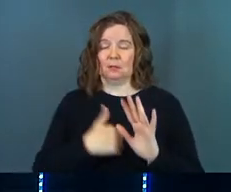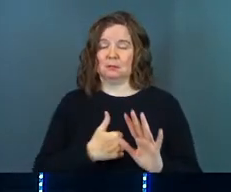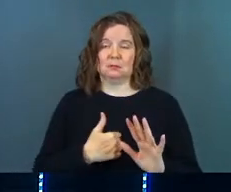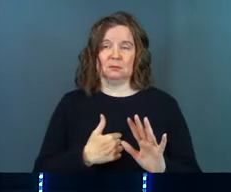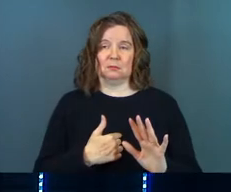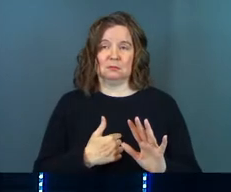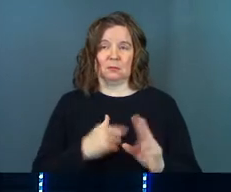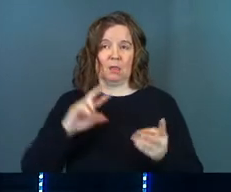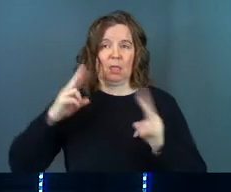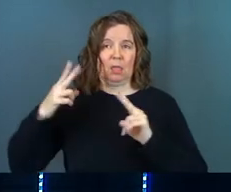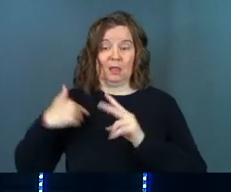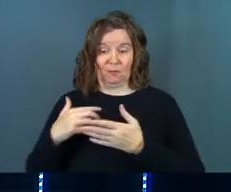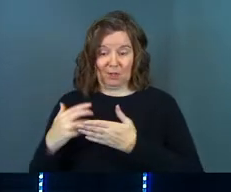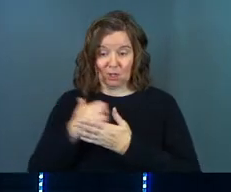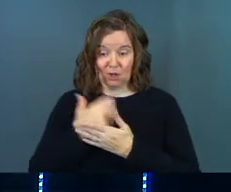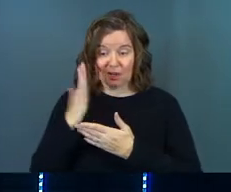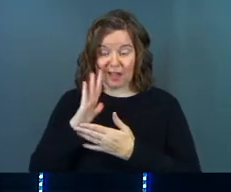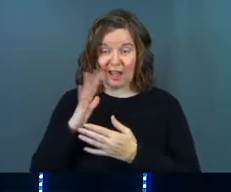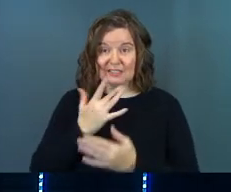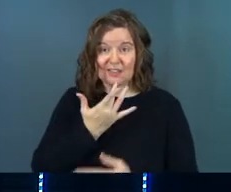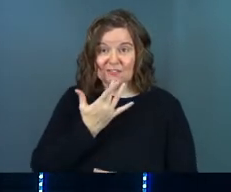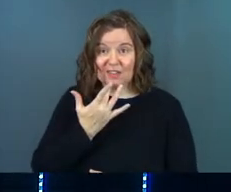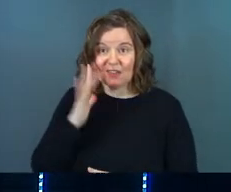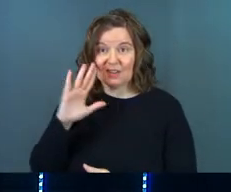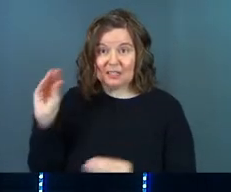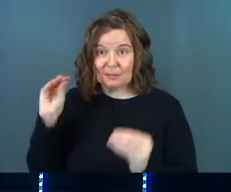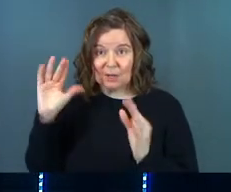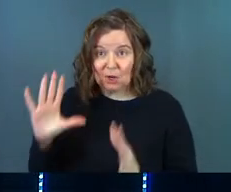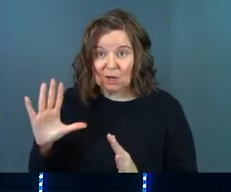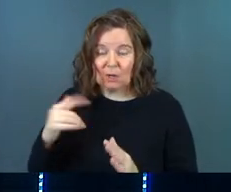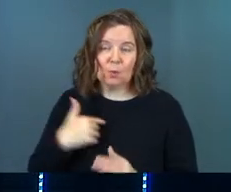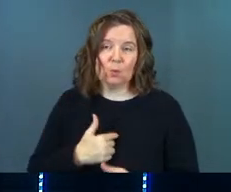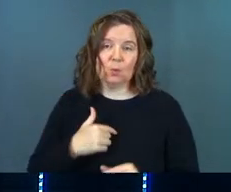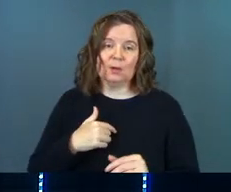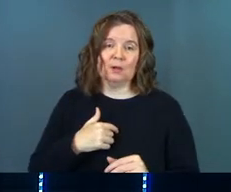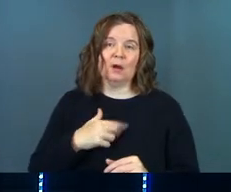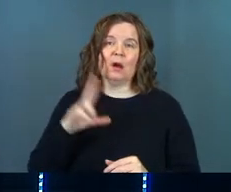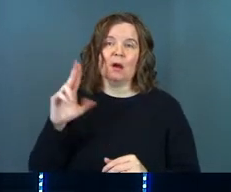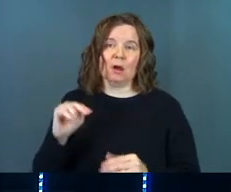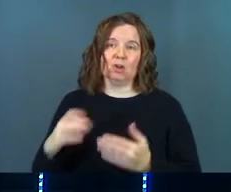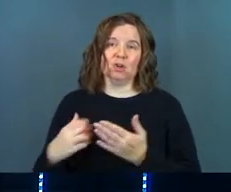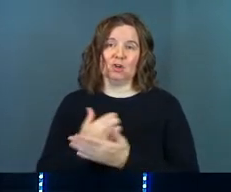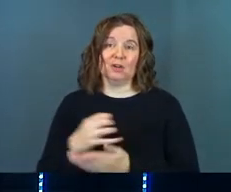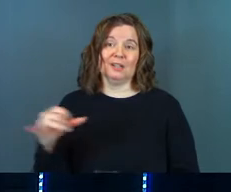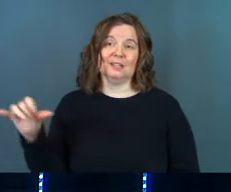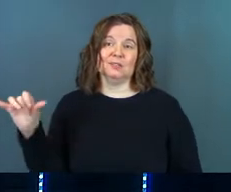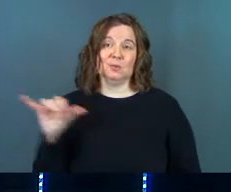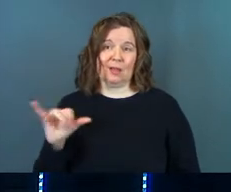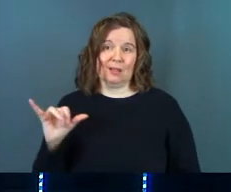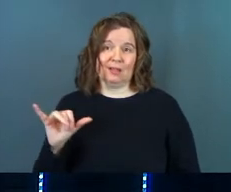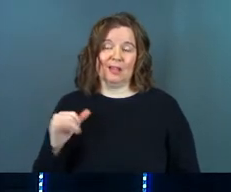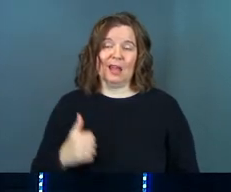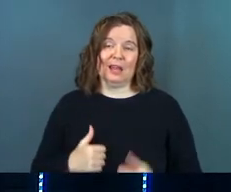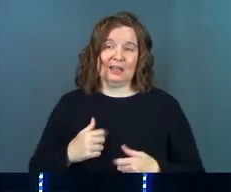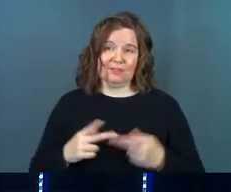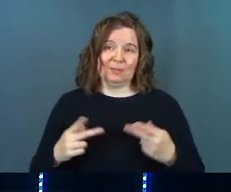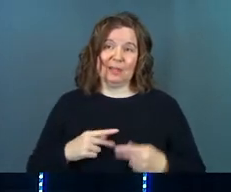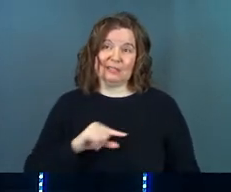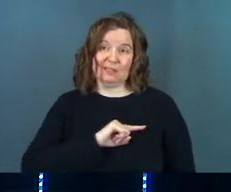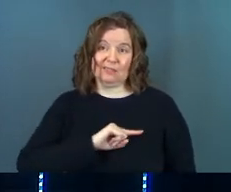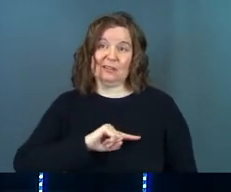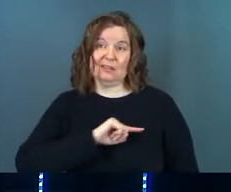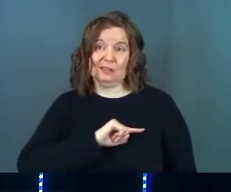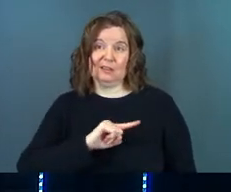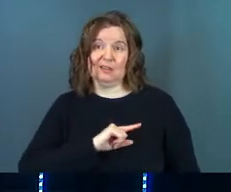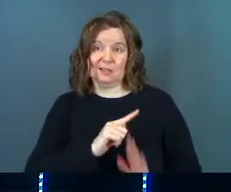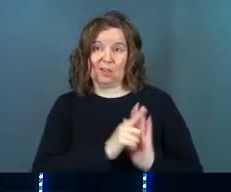Because if we can earn God's favor and his miracle, we can unearn it as well and live in a place of guilt